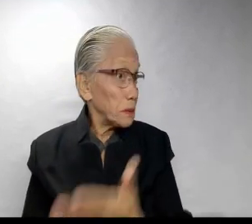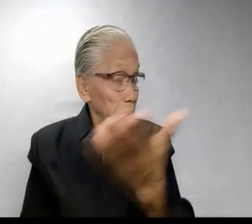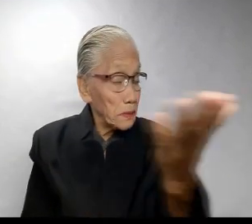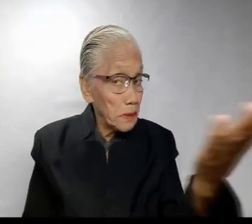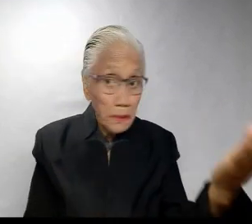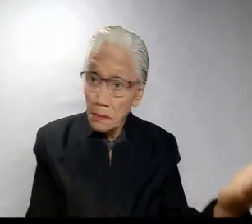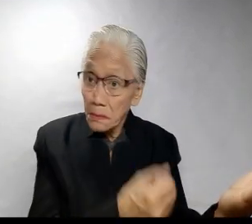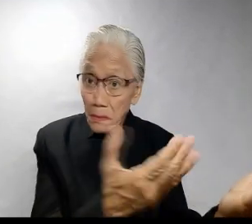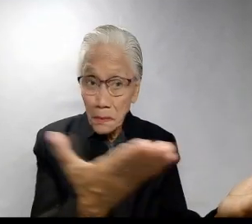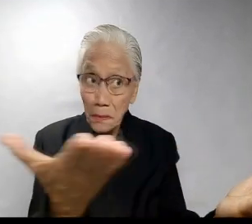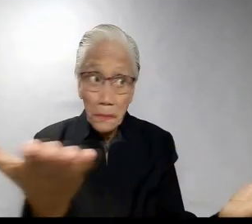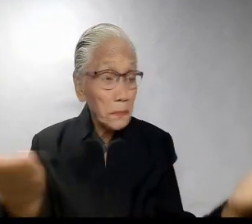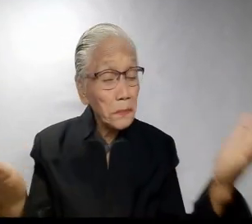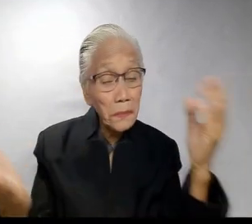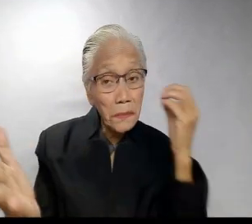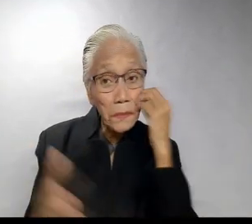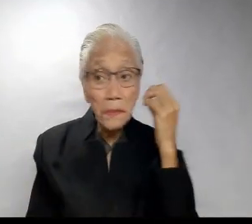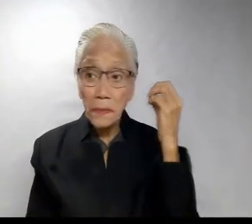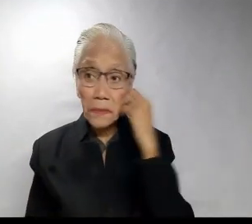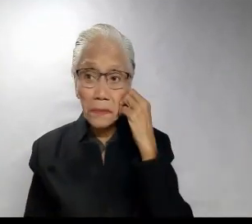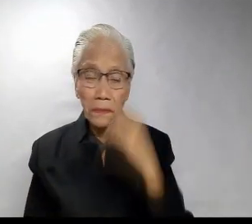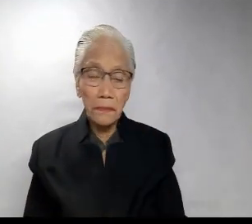Is there anyone home?